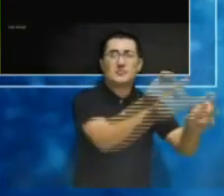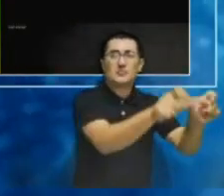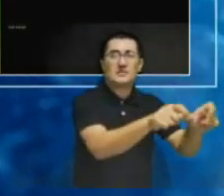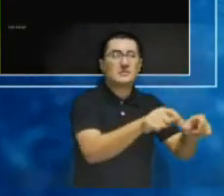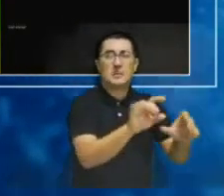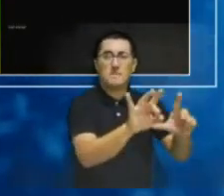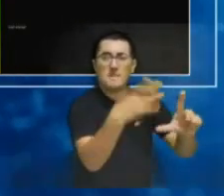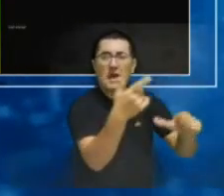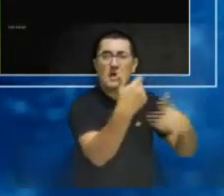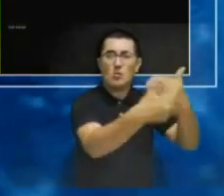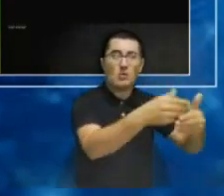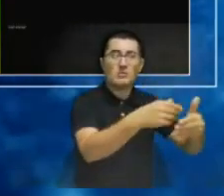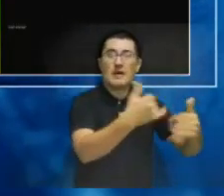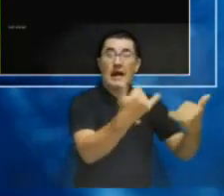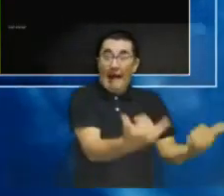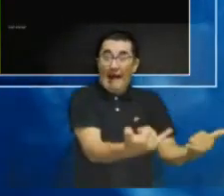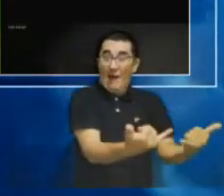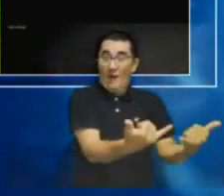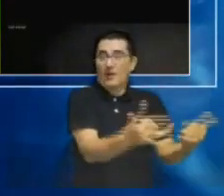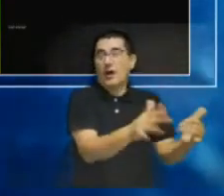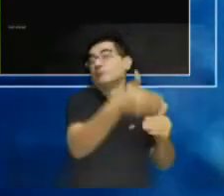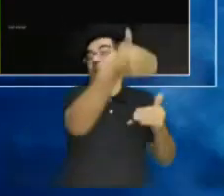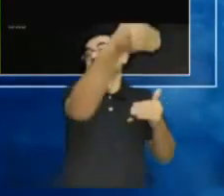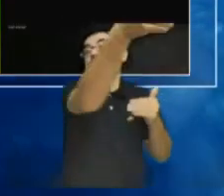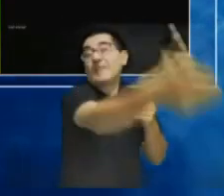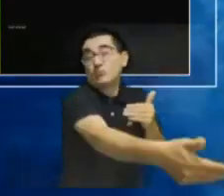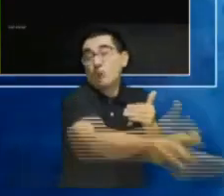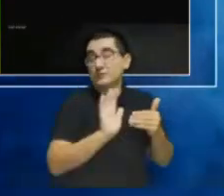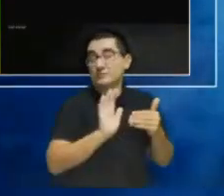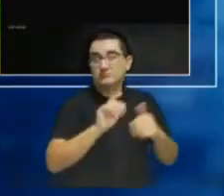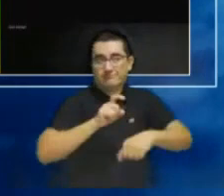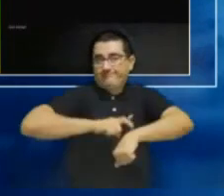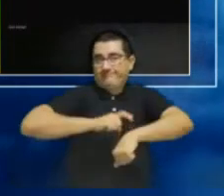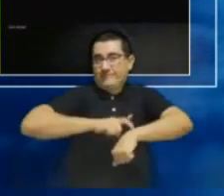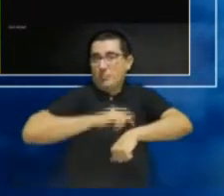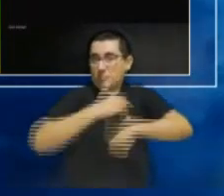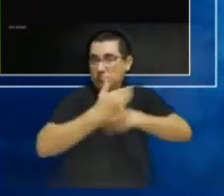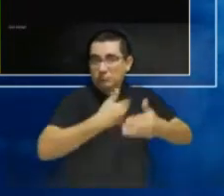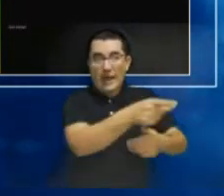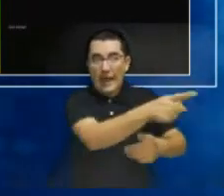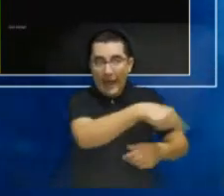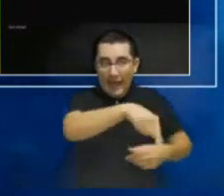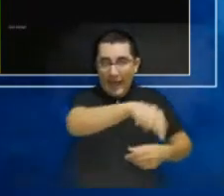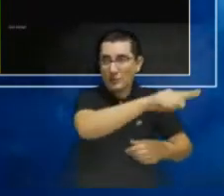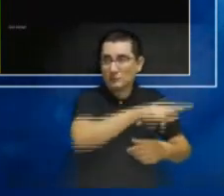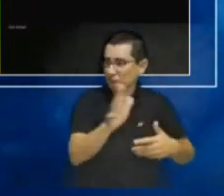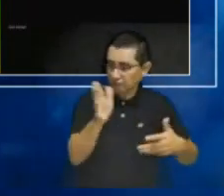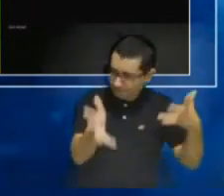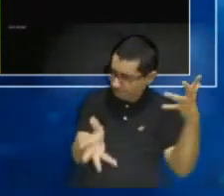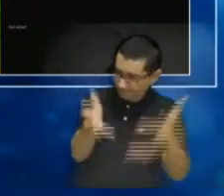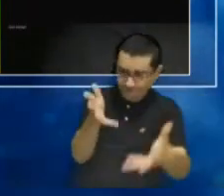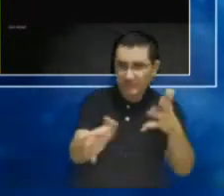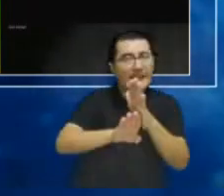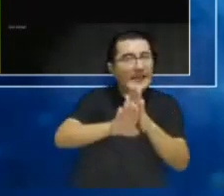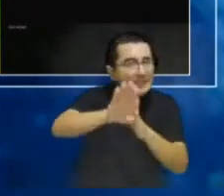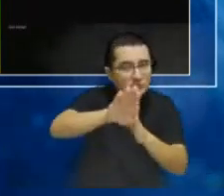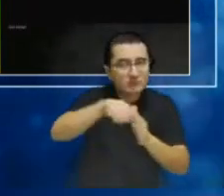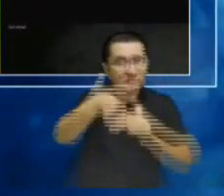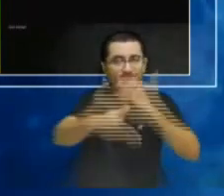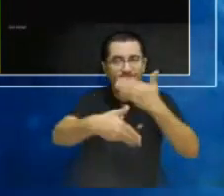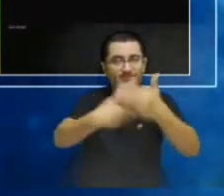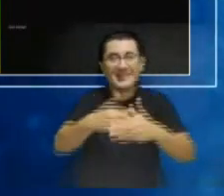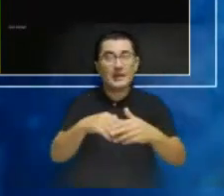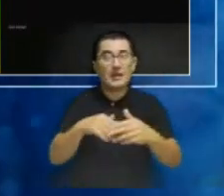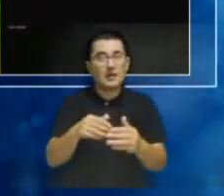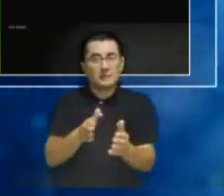enables that both in the short, medium and long-term can or will allow to take that route towards